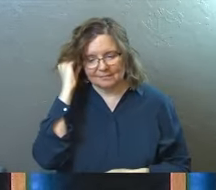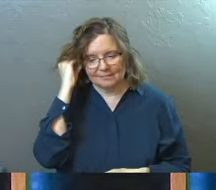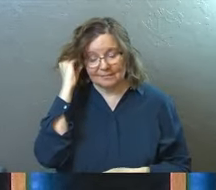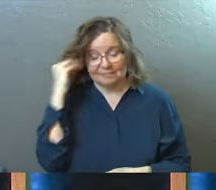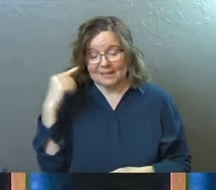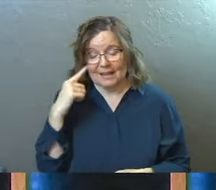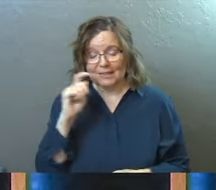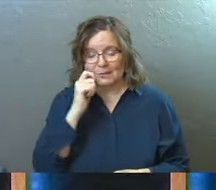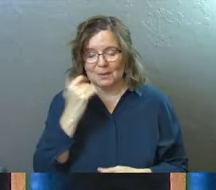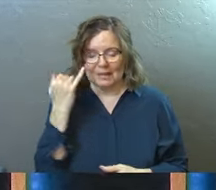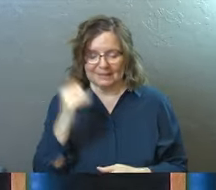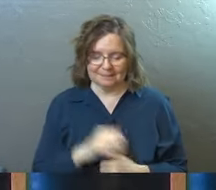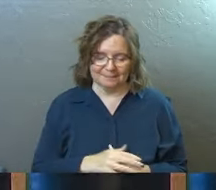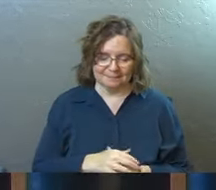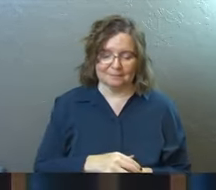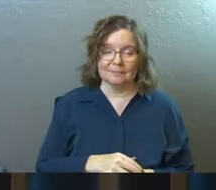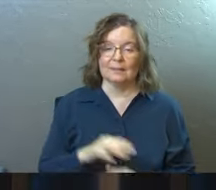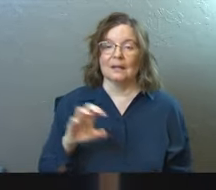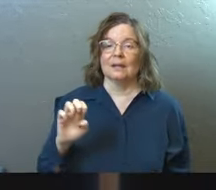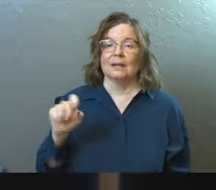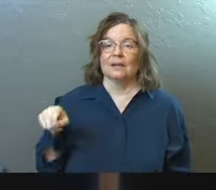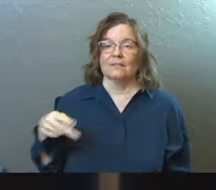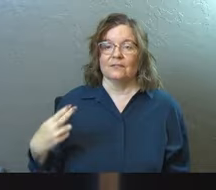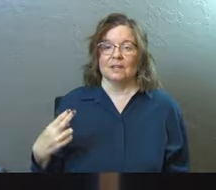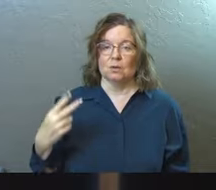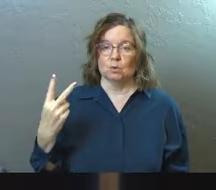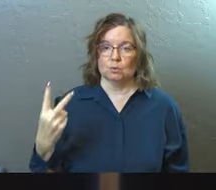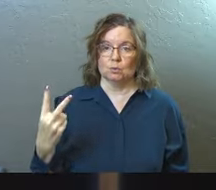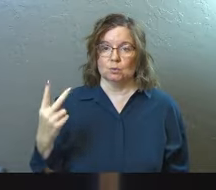cool idea personally. Ephesians 2, 8.